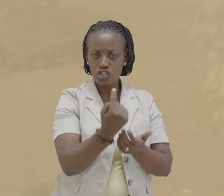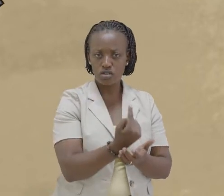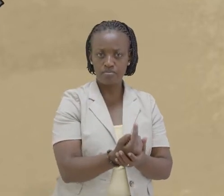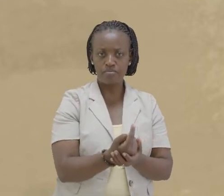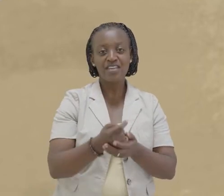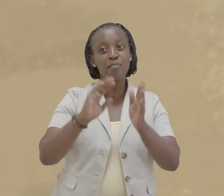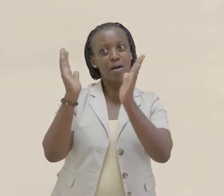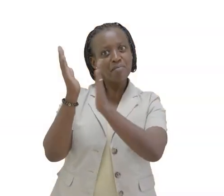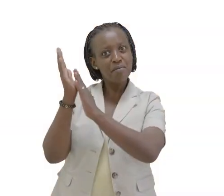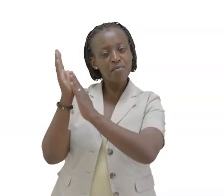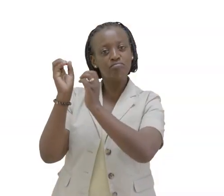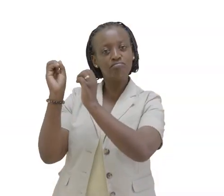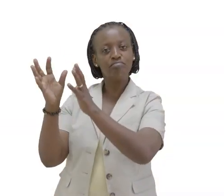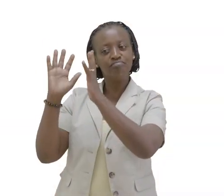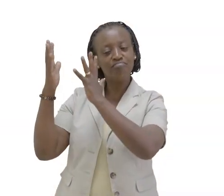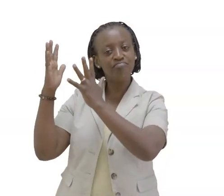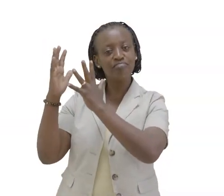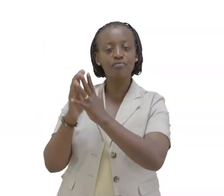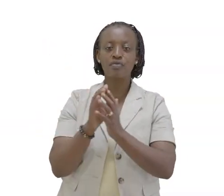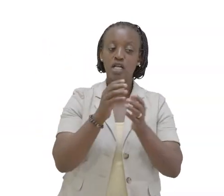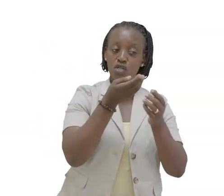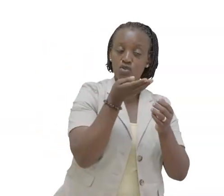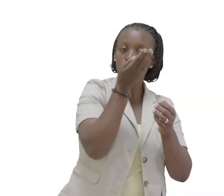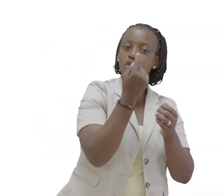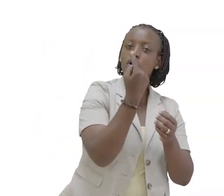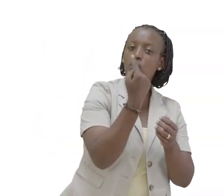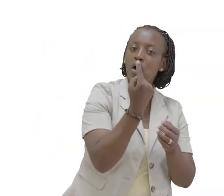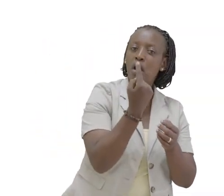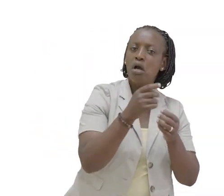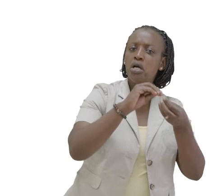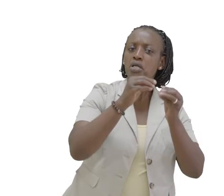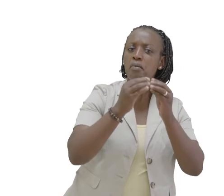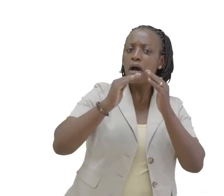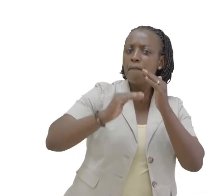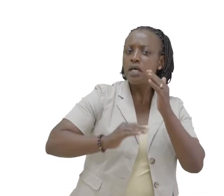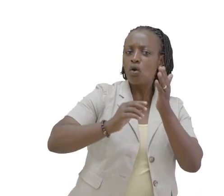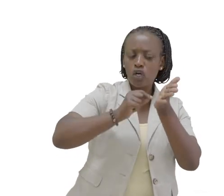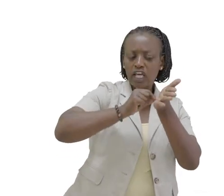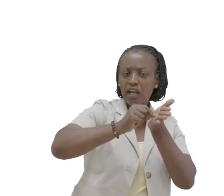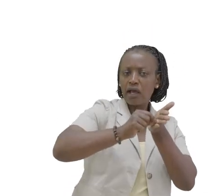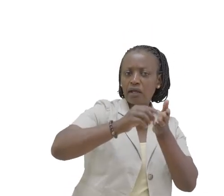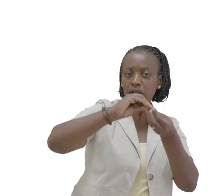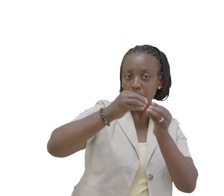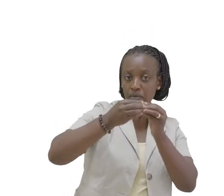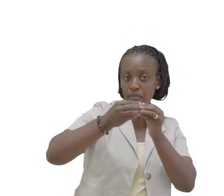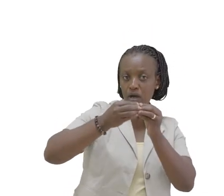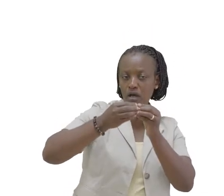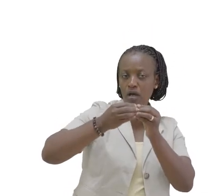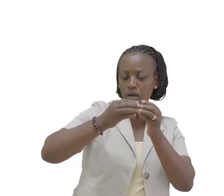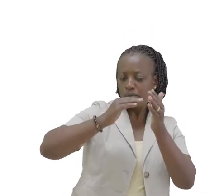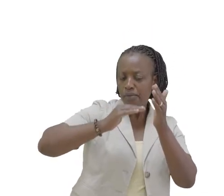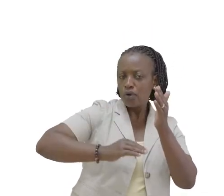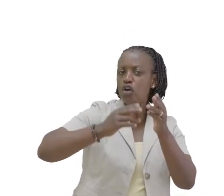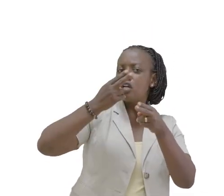Bravo! Our numerator is one What about the number below the line? The number below